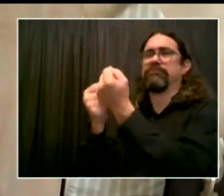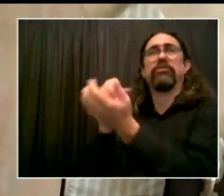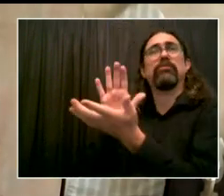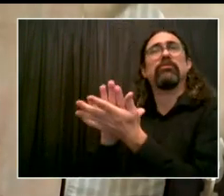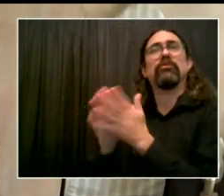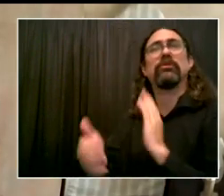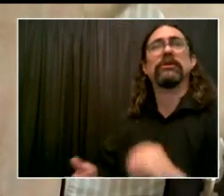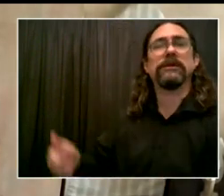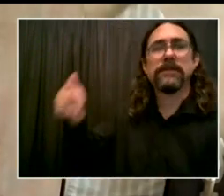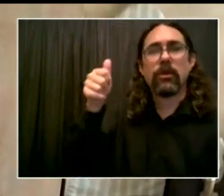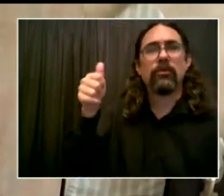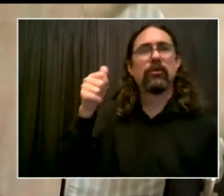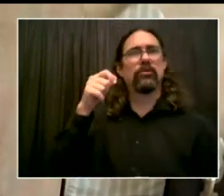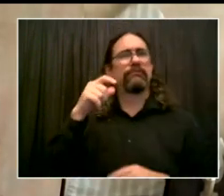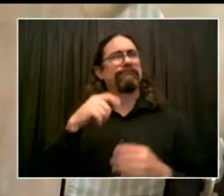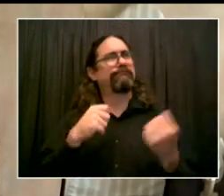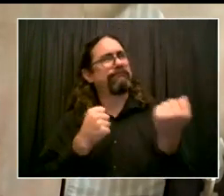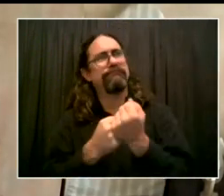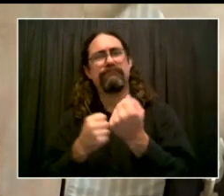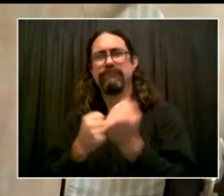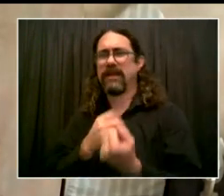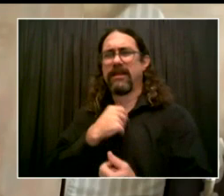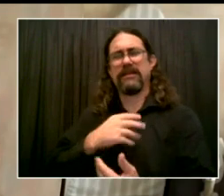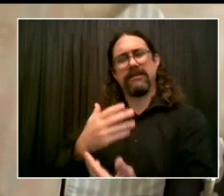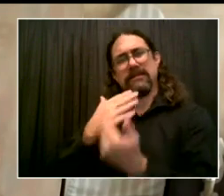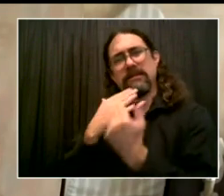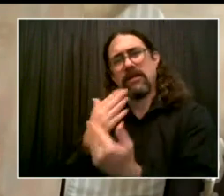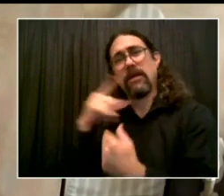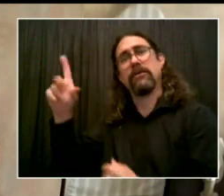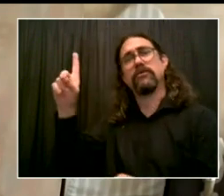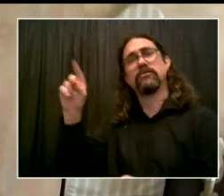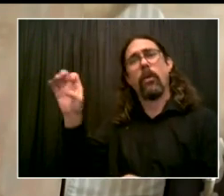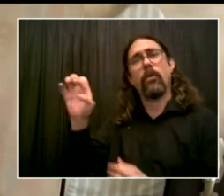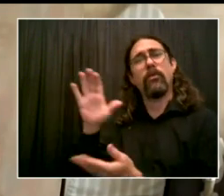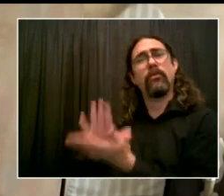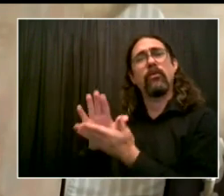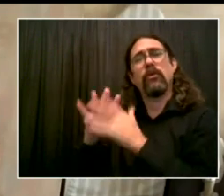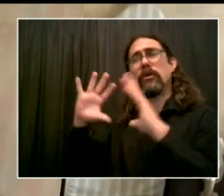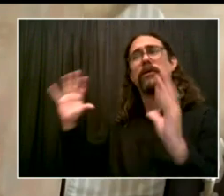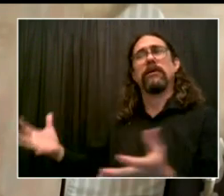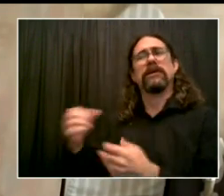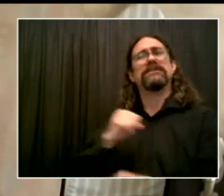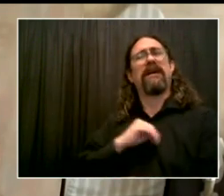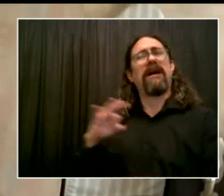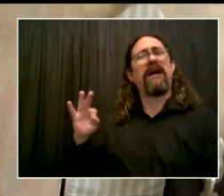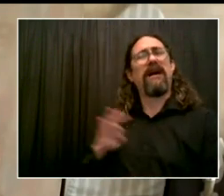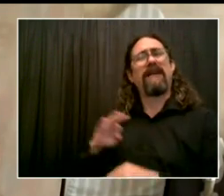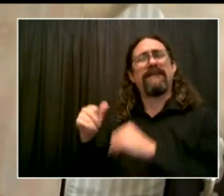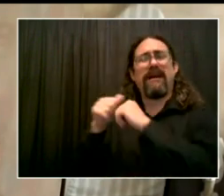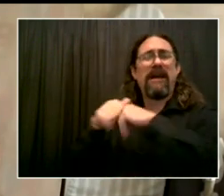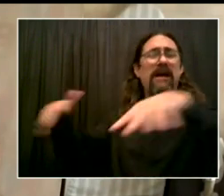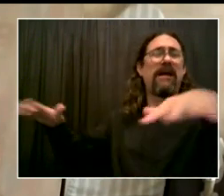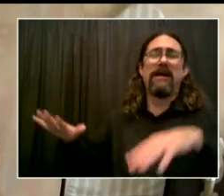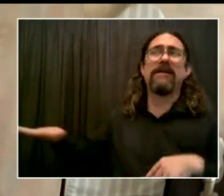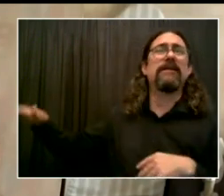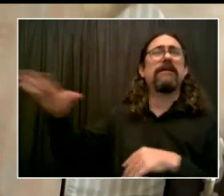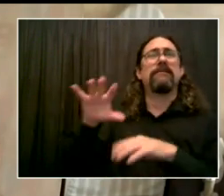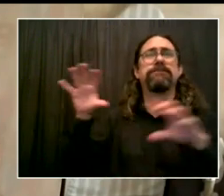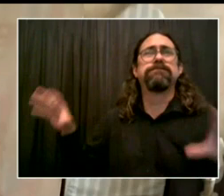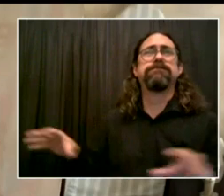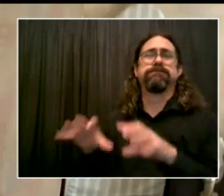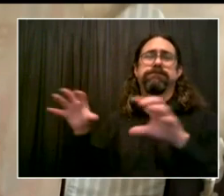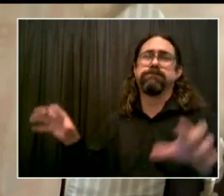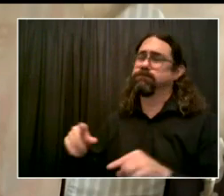so hard and diligently throughout the last really two years to try to ensure that